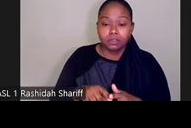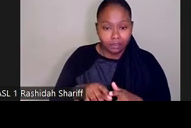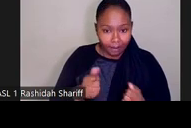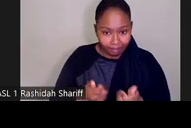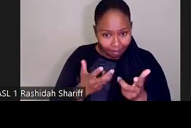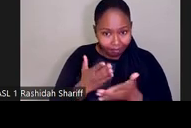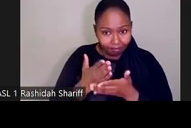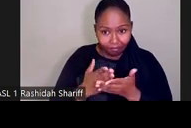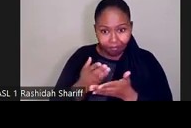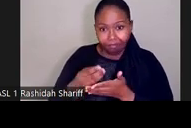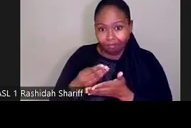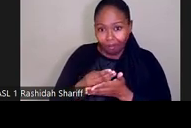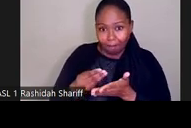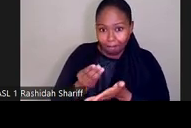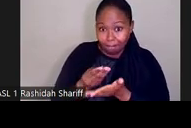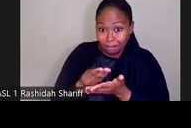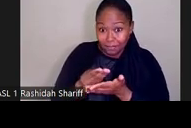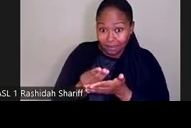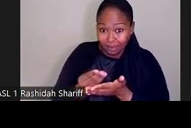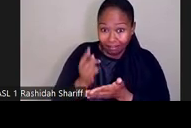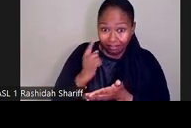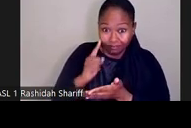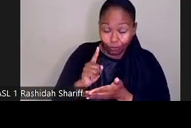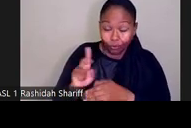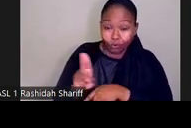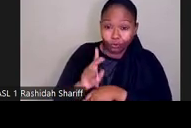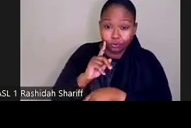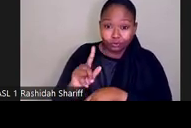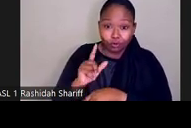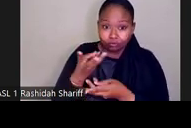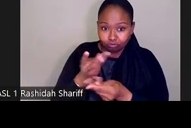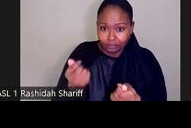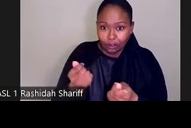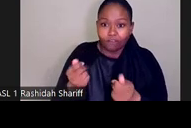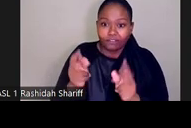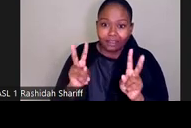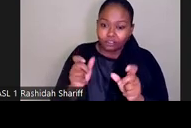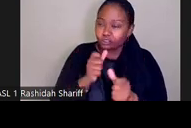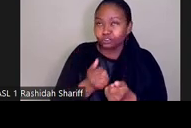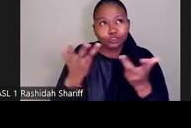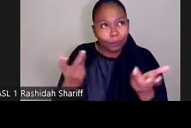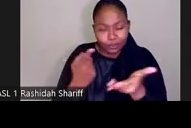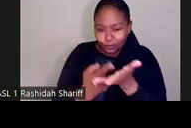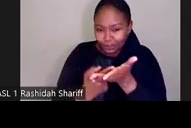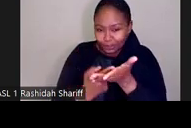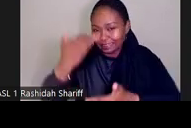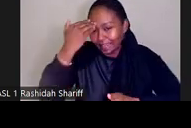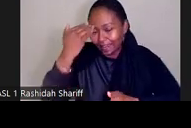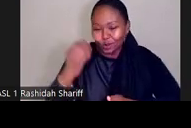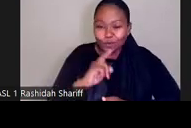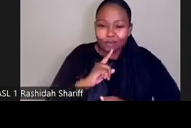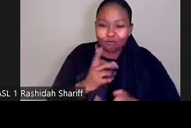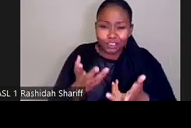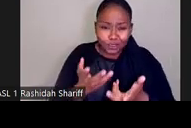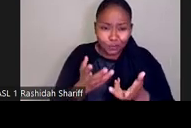into, uh, trying to resolve some of these issues. So there's so much we could talk about, and I know we, I really want to be able